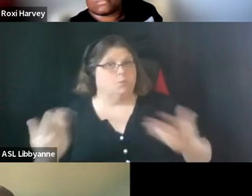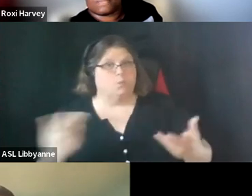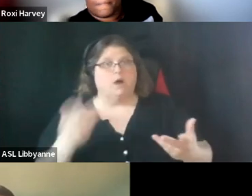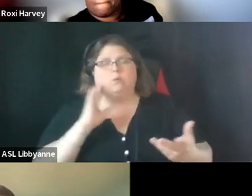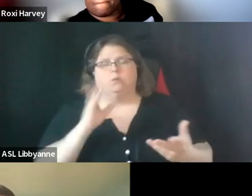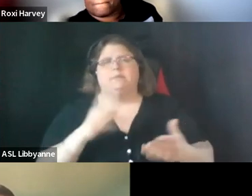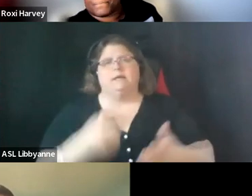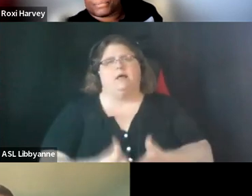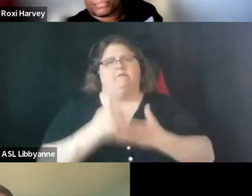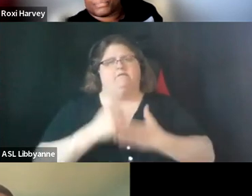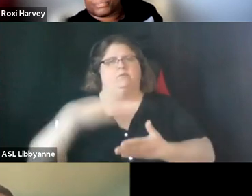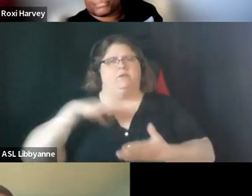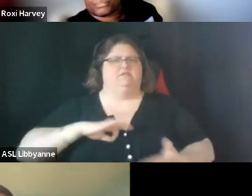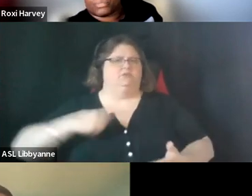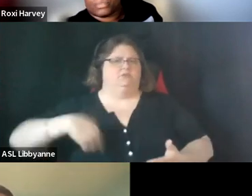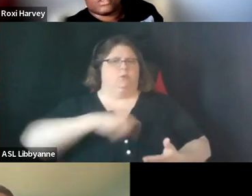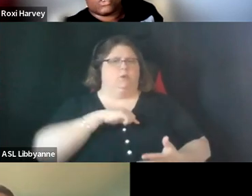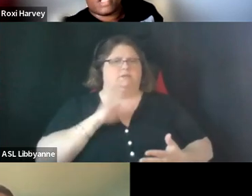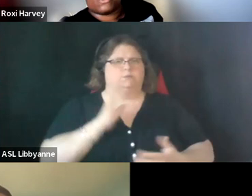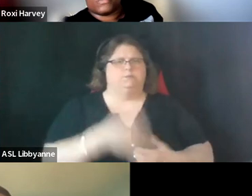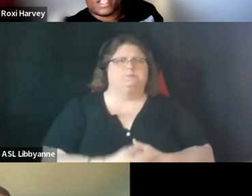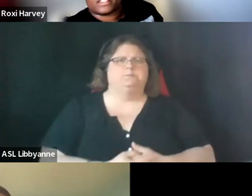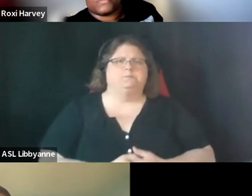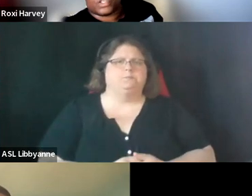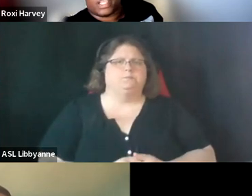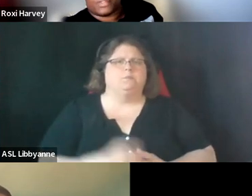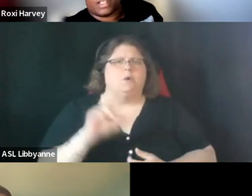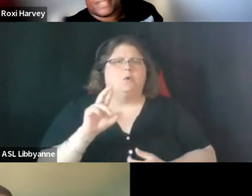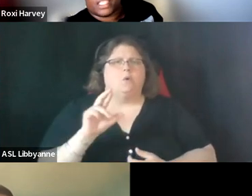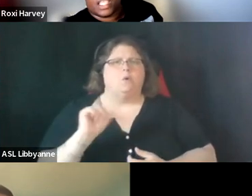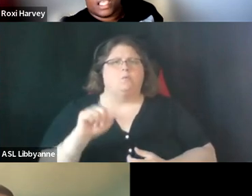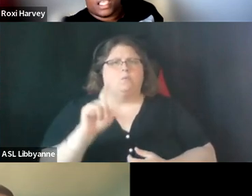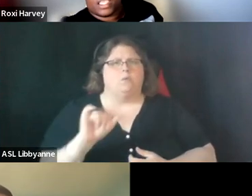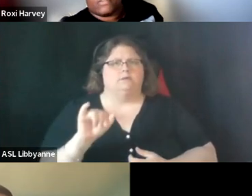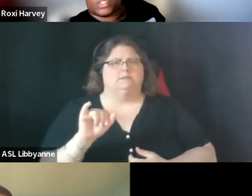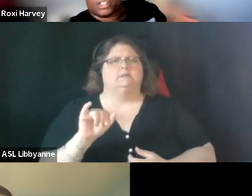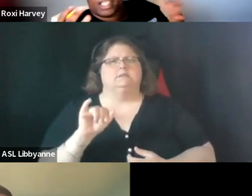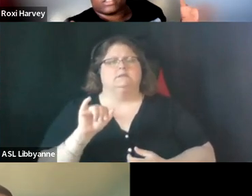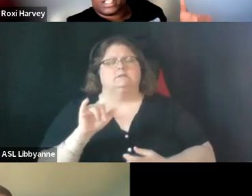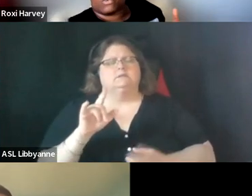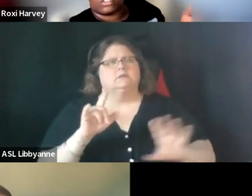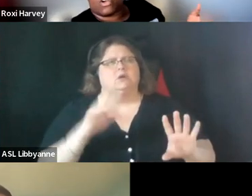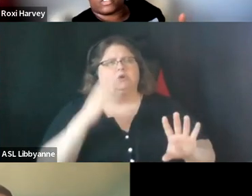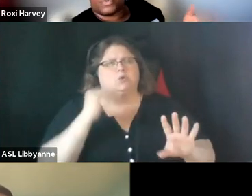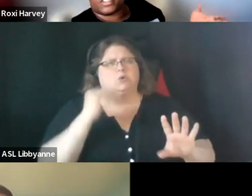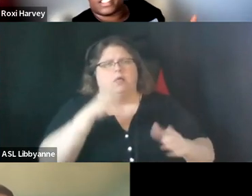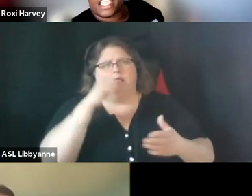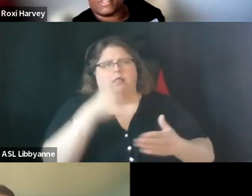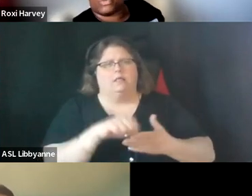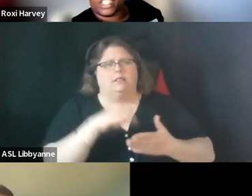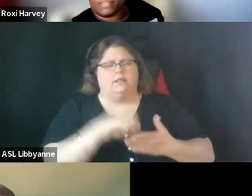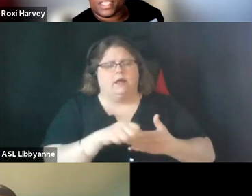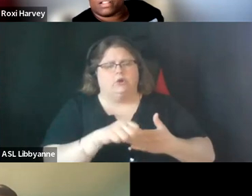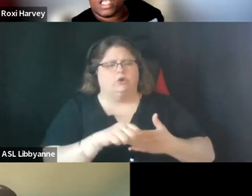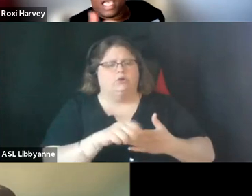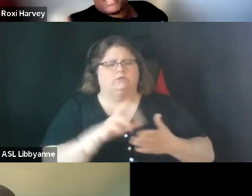that would be helpful for us to hear sure so for example i mean even with the letters that or the correspondence that